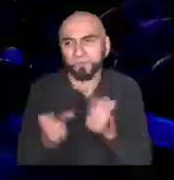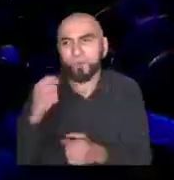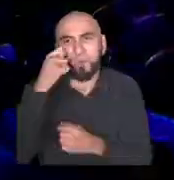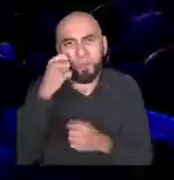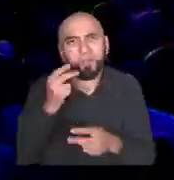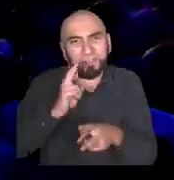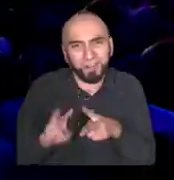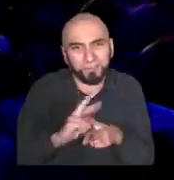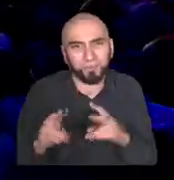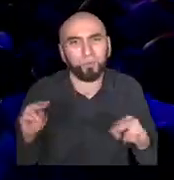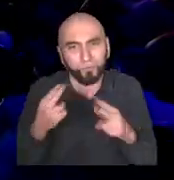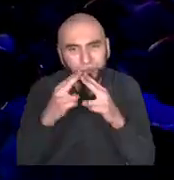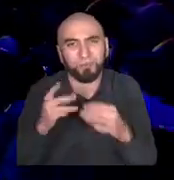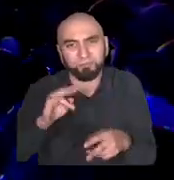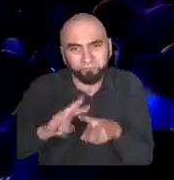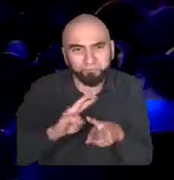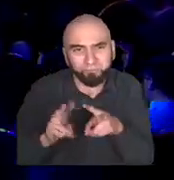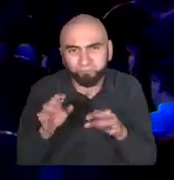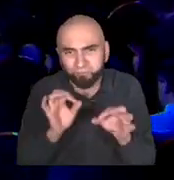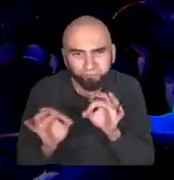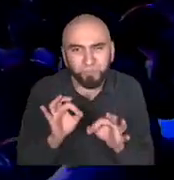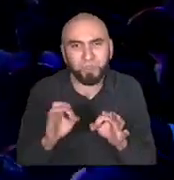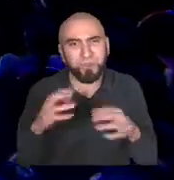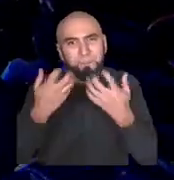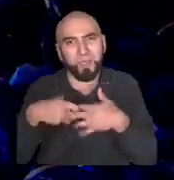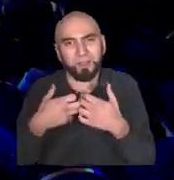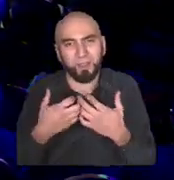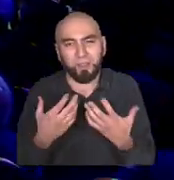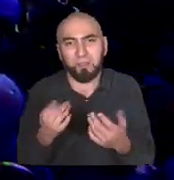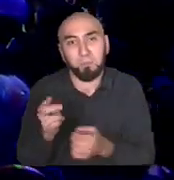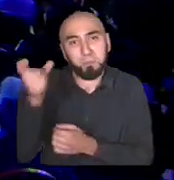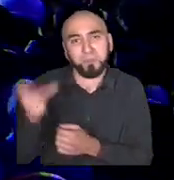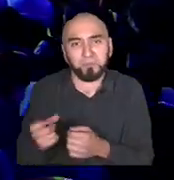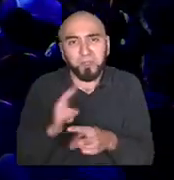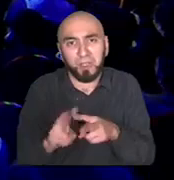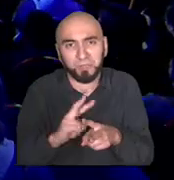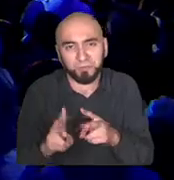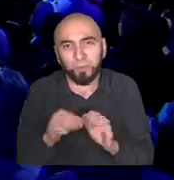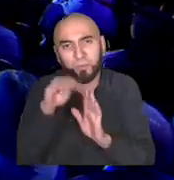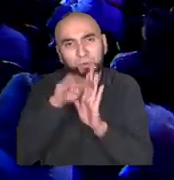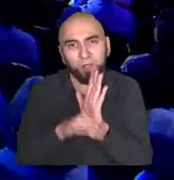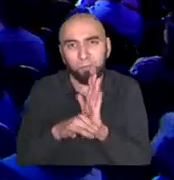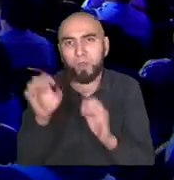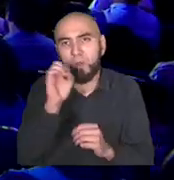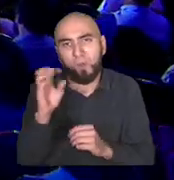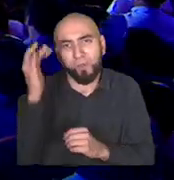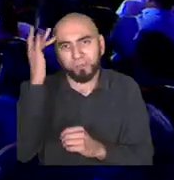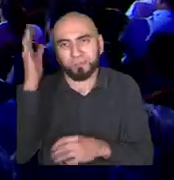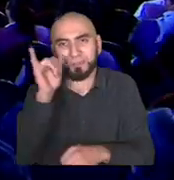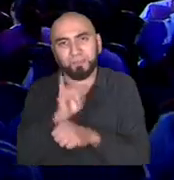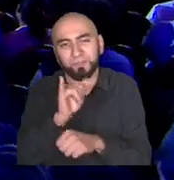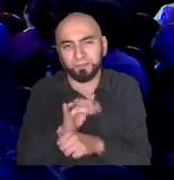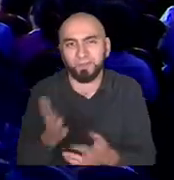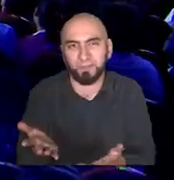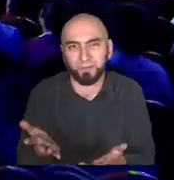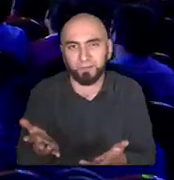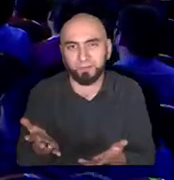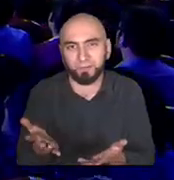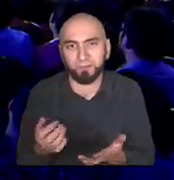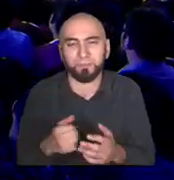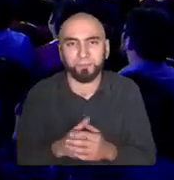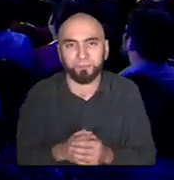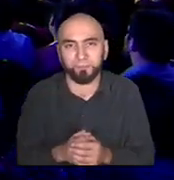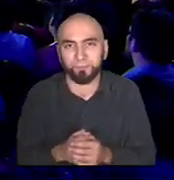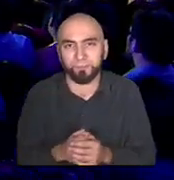by humans, even if it's somebody programming an AI. The human who programmed it is going to propagate that all the way through.